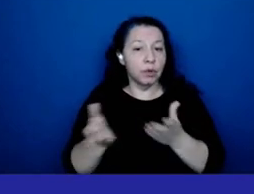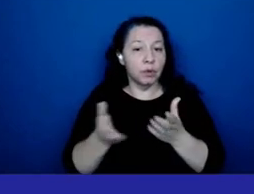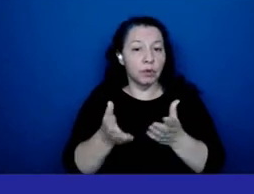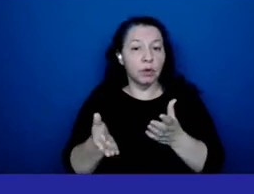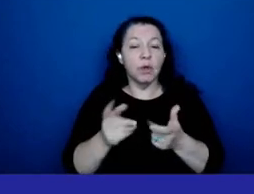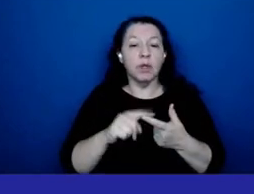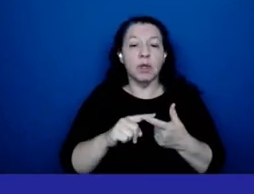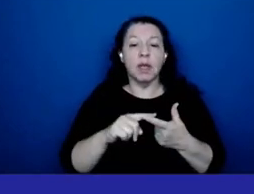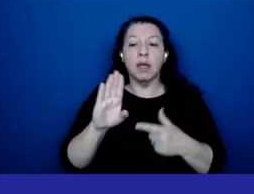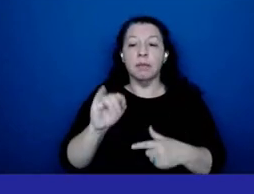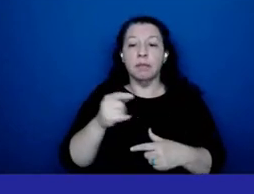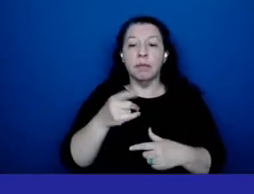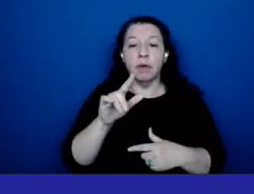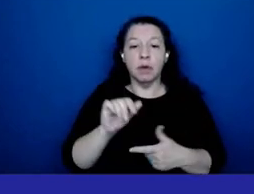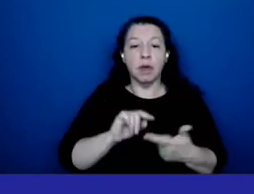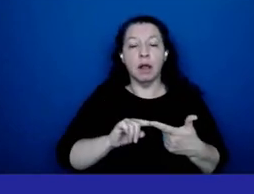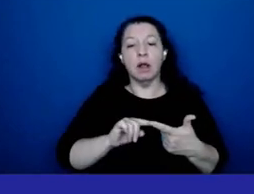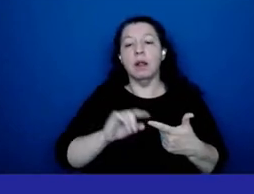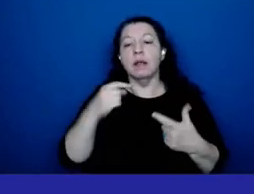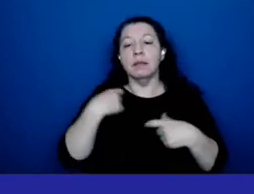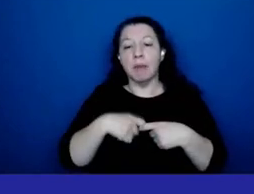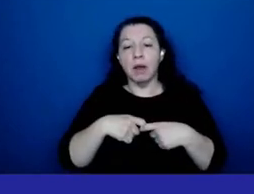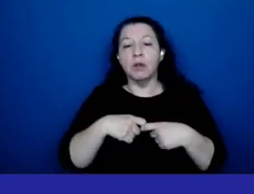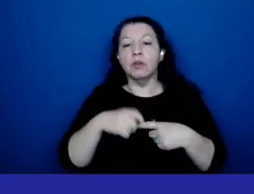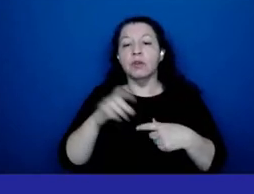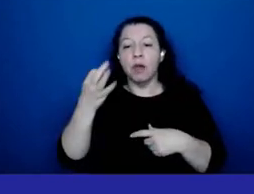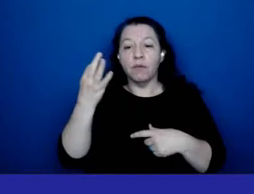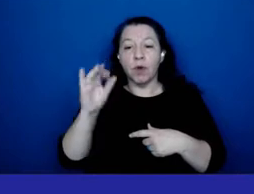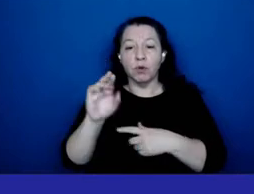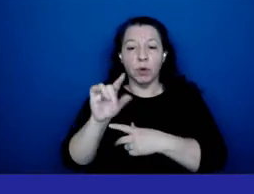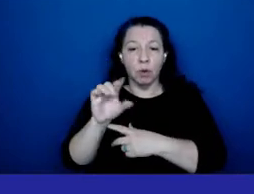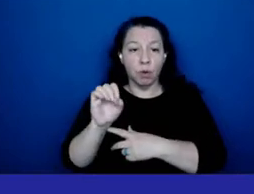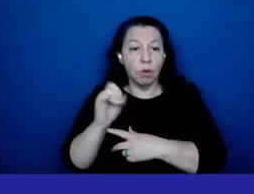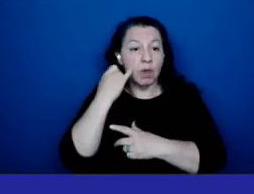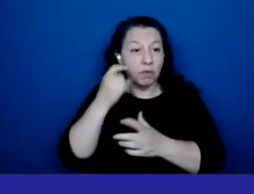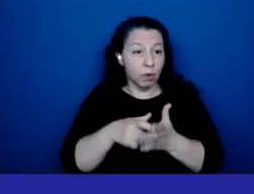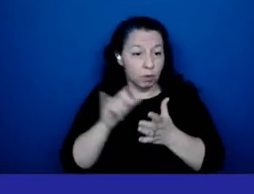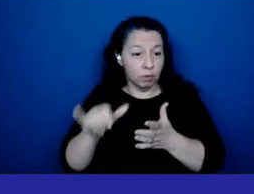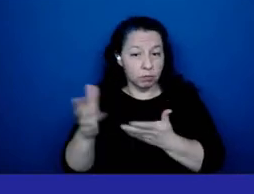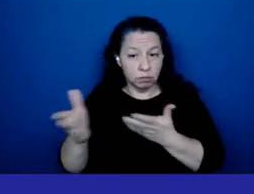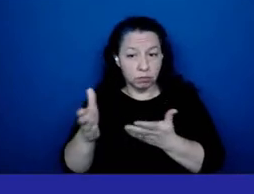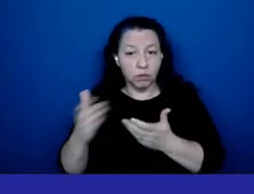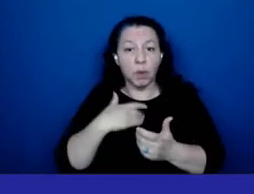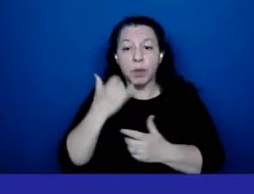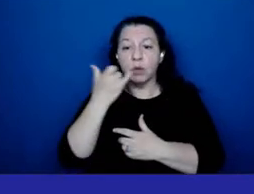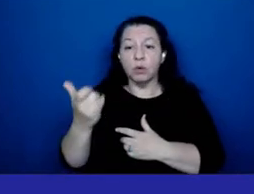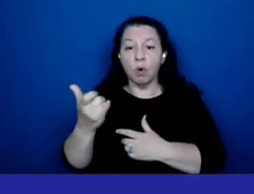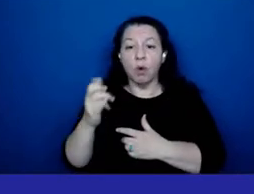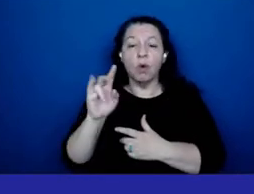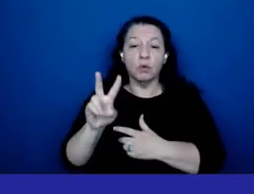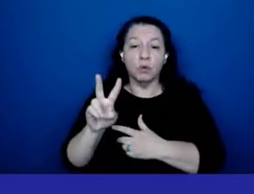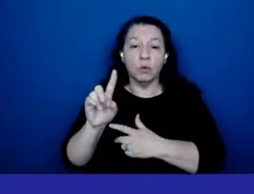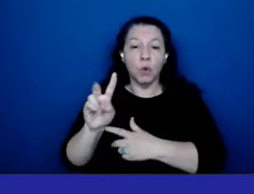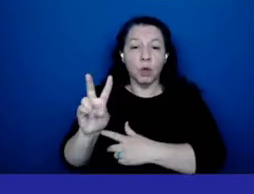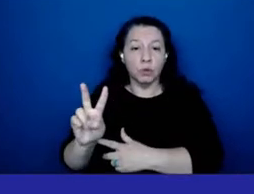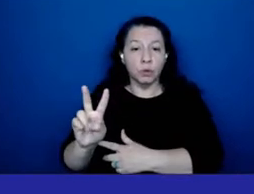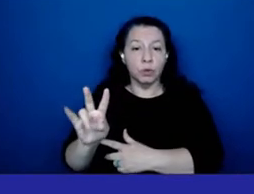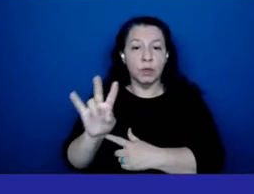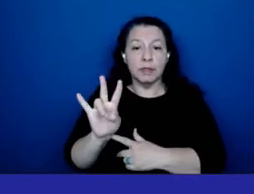spanish and french trio if you have if you require these services please call 212-788